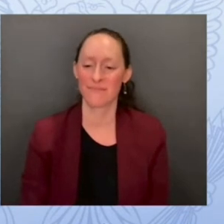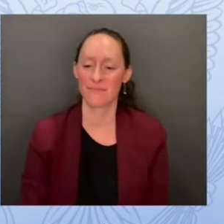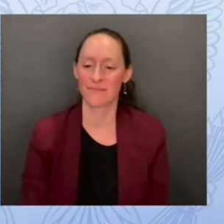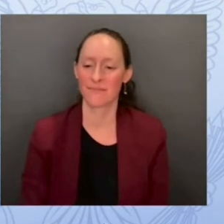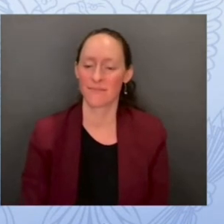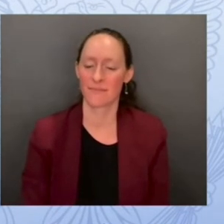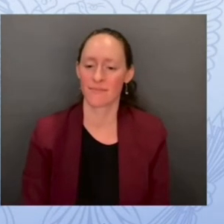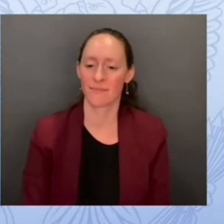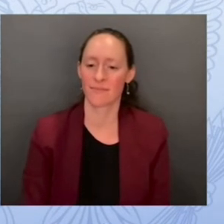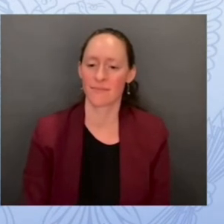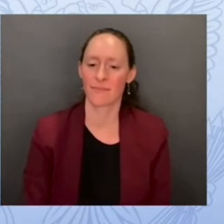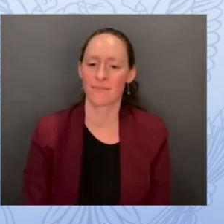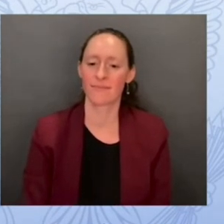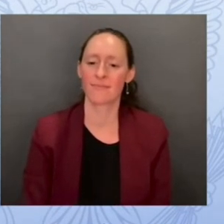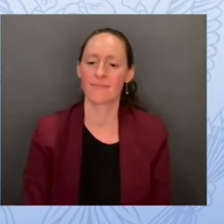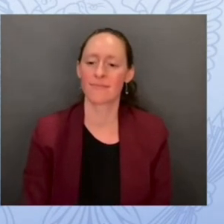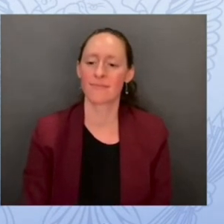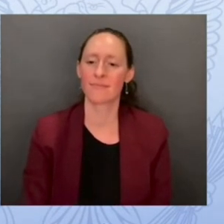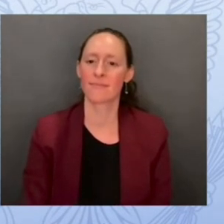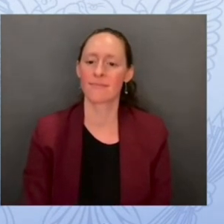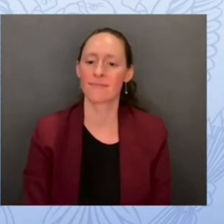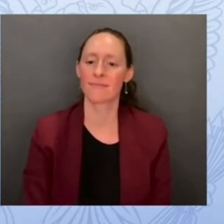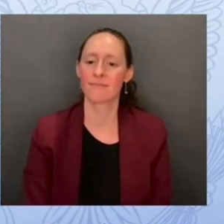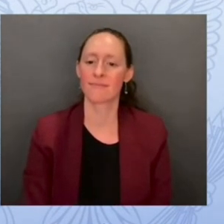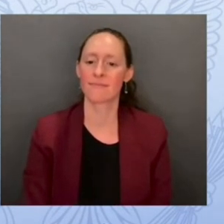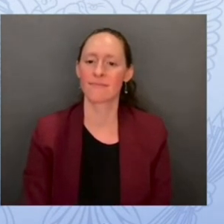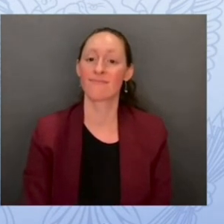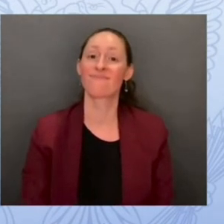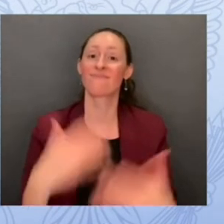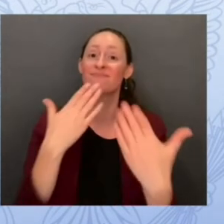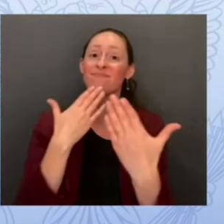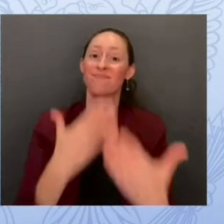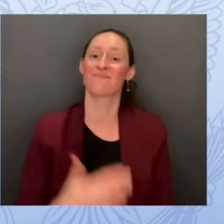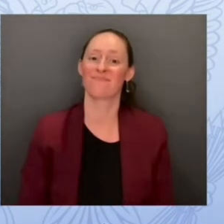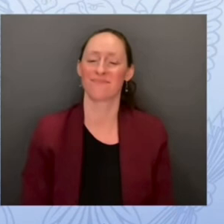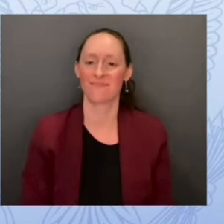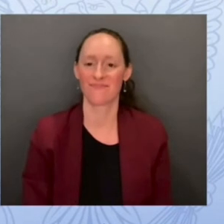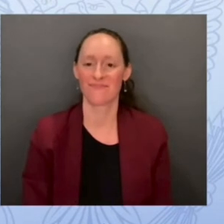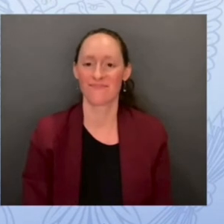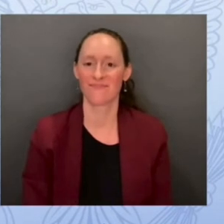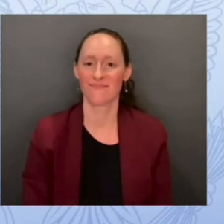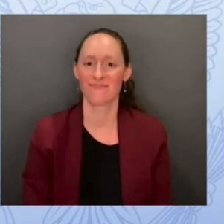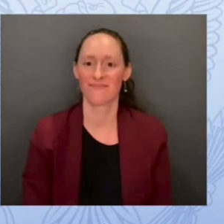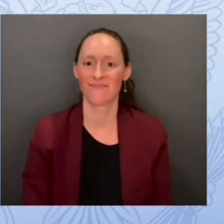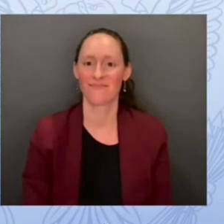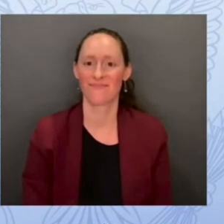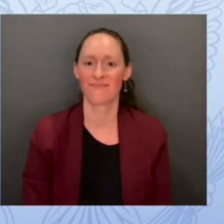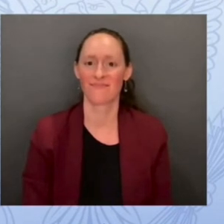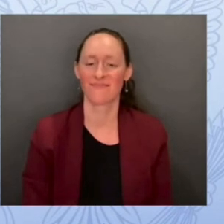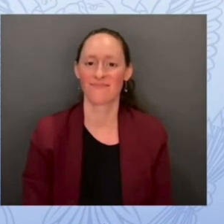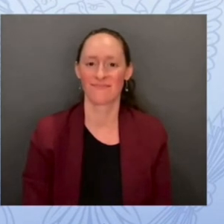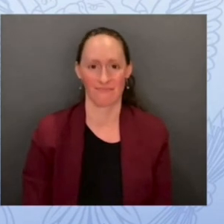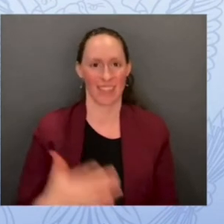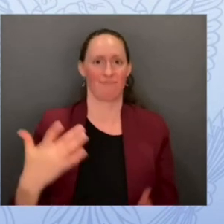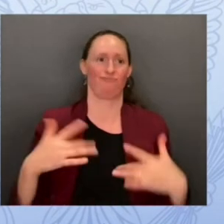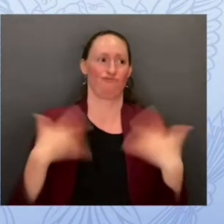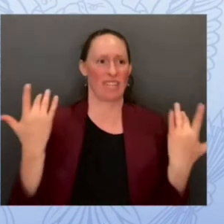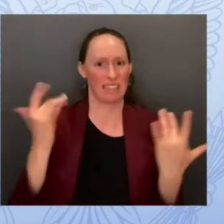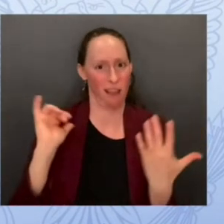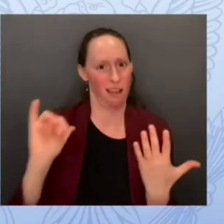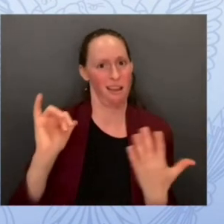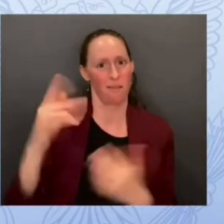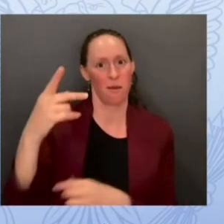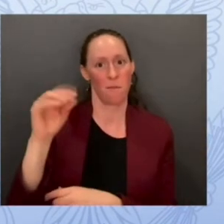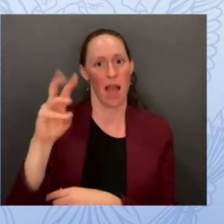thank you very much hardeep it was really good to hear about the reach of power school let's talk to john solomon john solomon